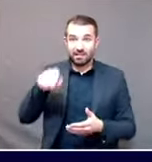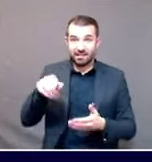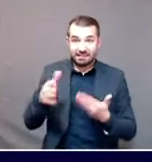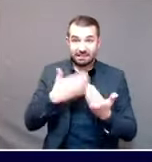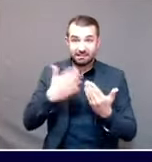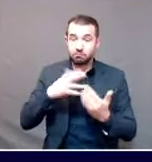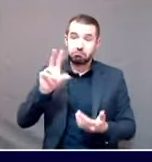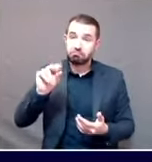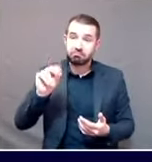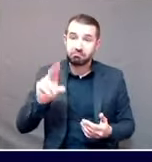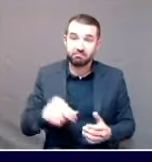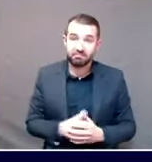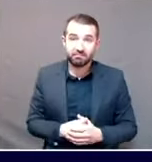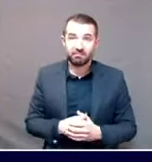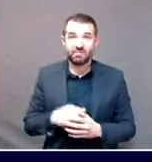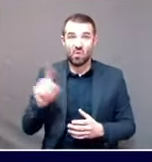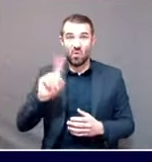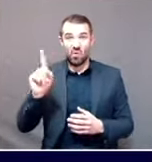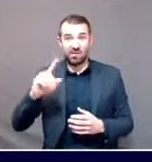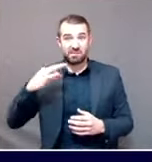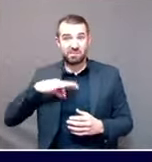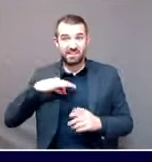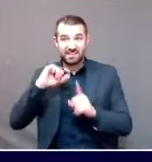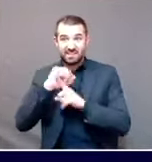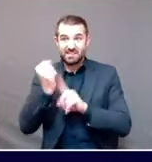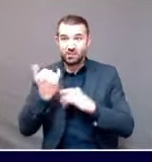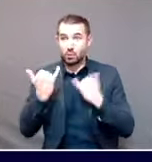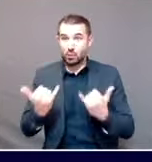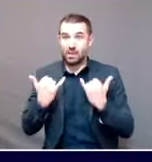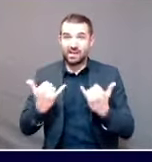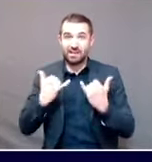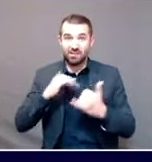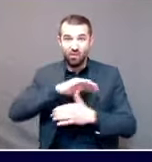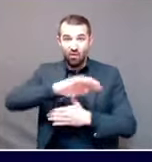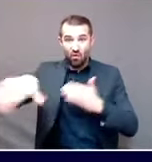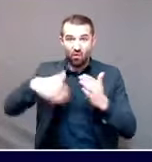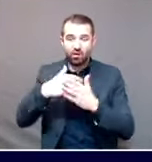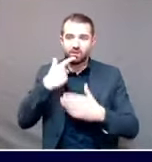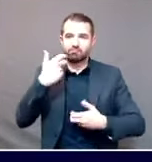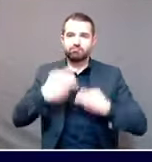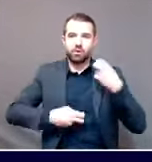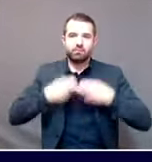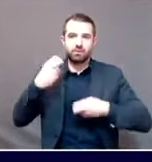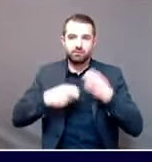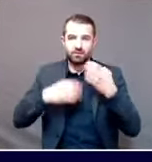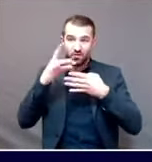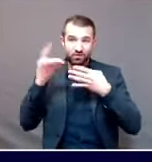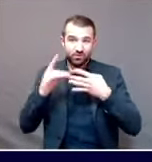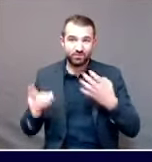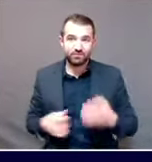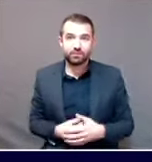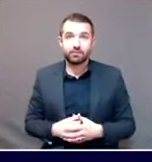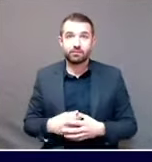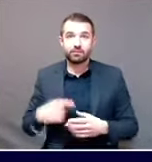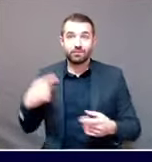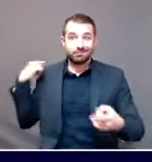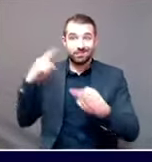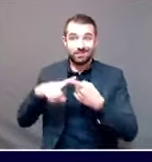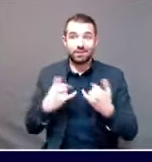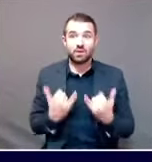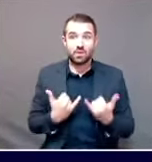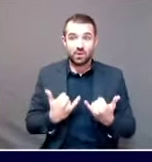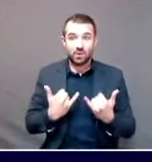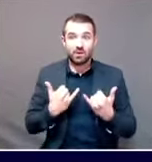Some of the choices that we've made to date have been difficult, but where they still allowed us to conduct full